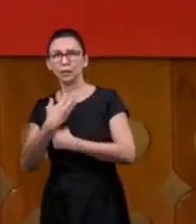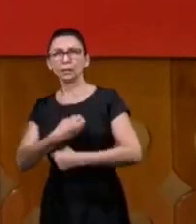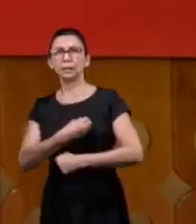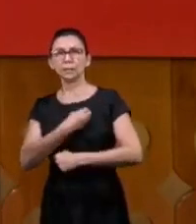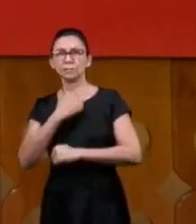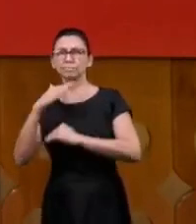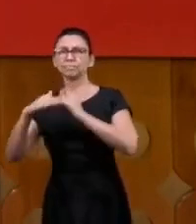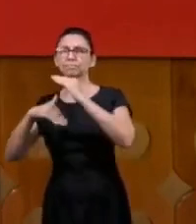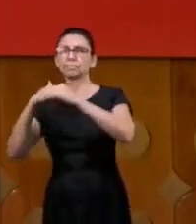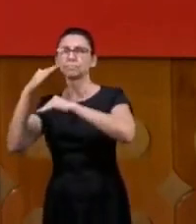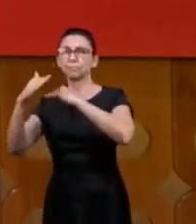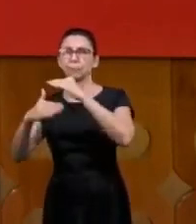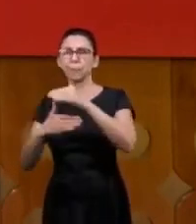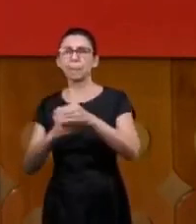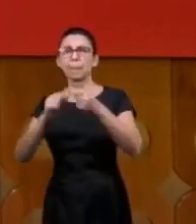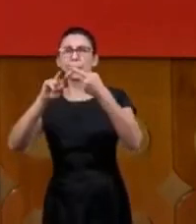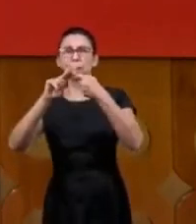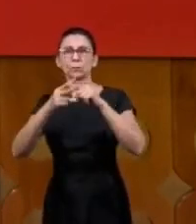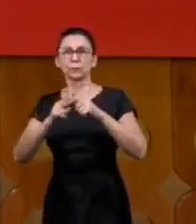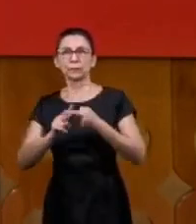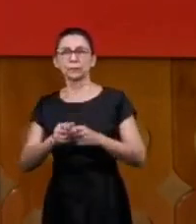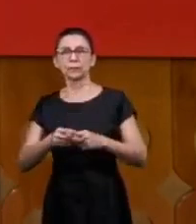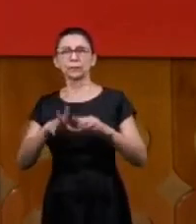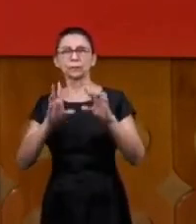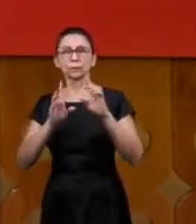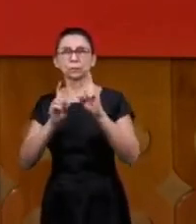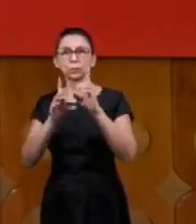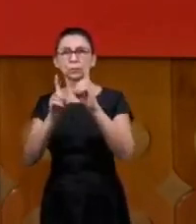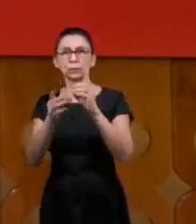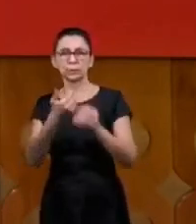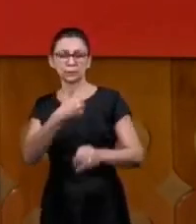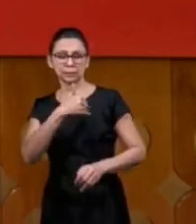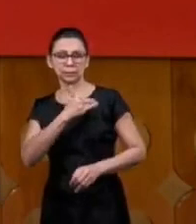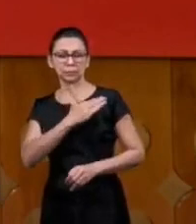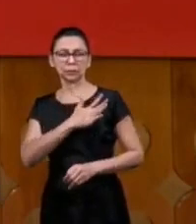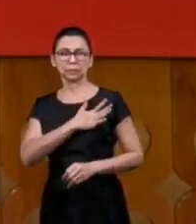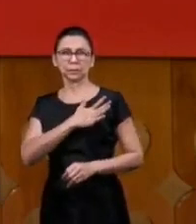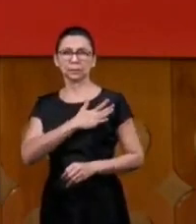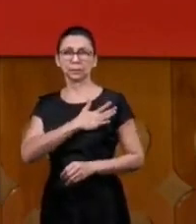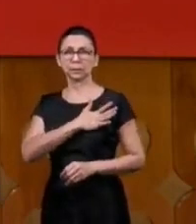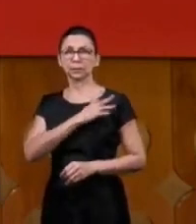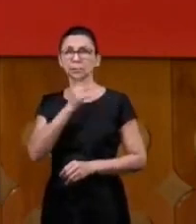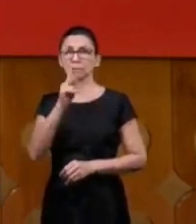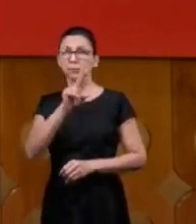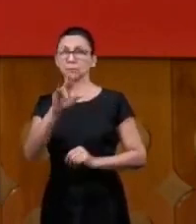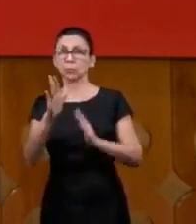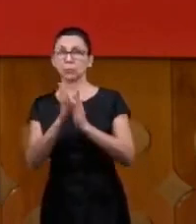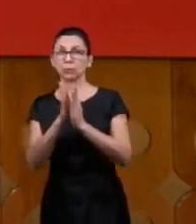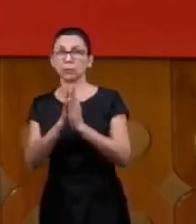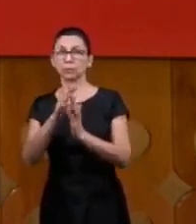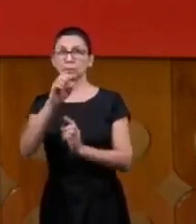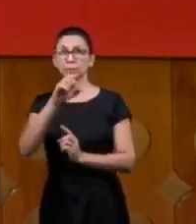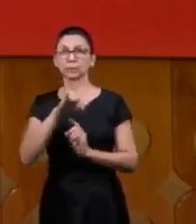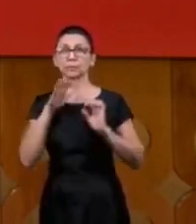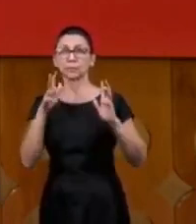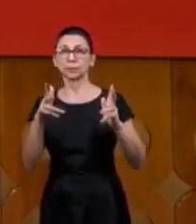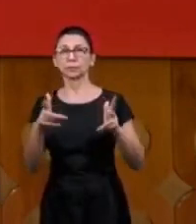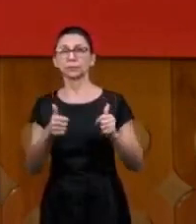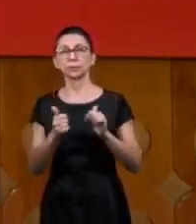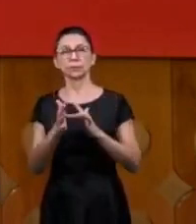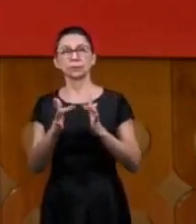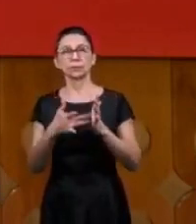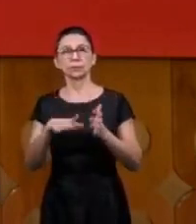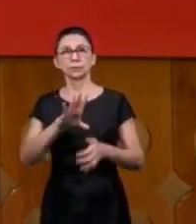and prosper their understanding of the doctrine and we say in the grace of the name of the Lord Jesus